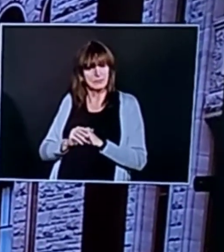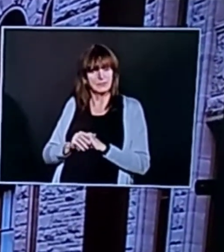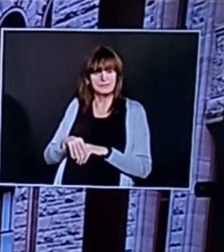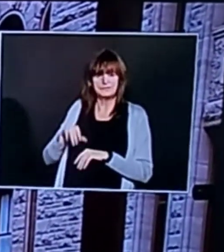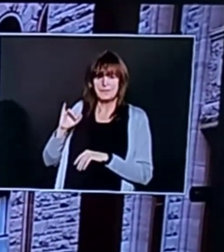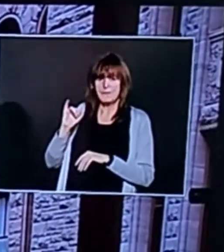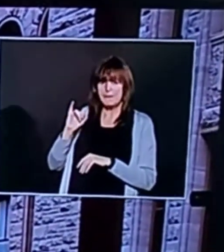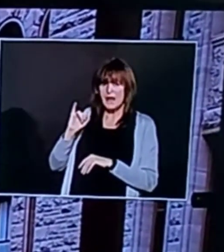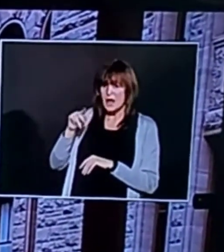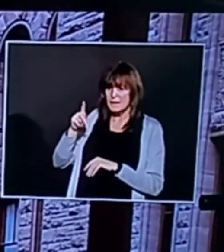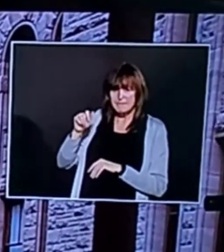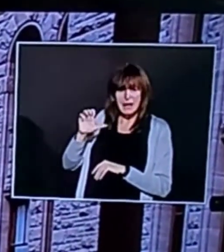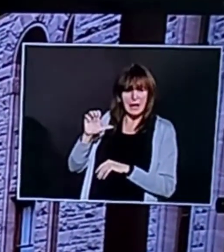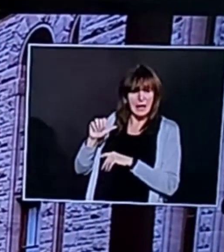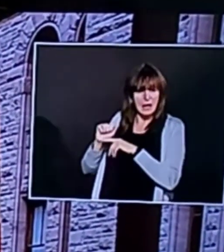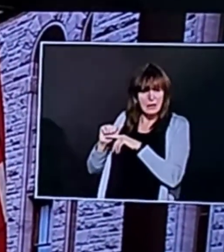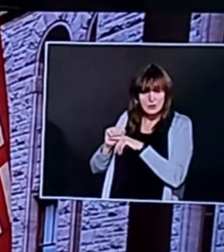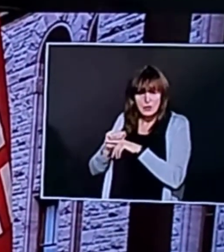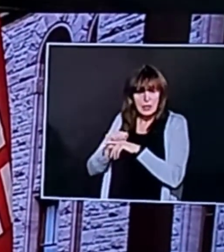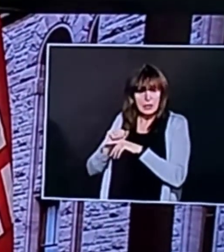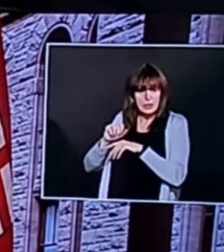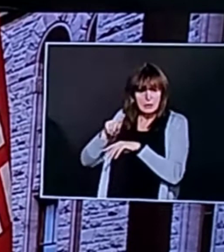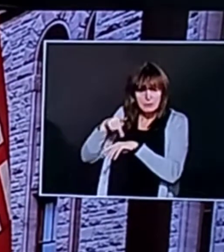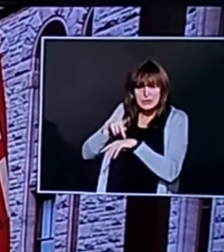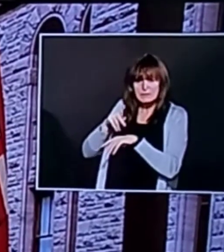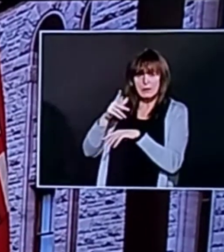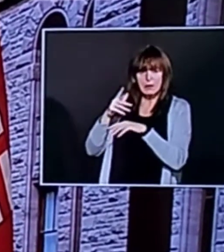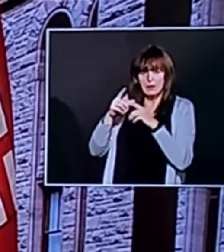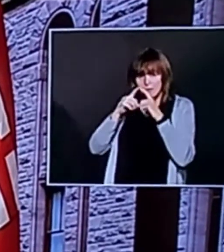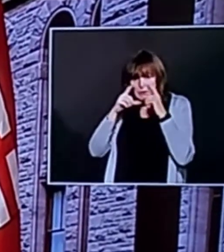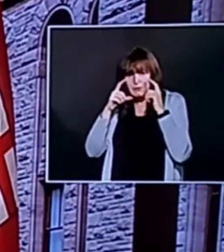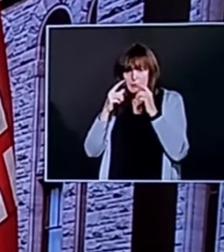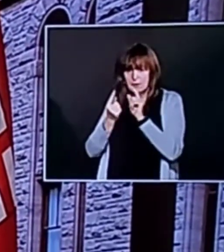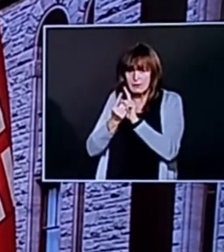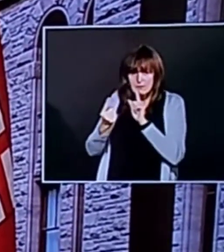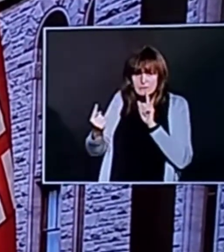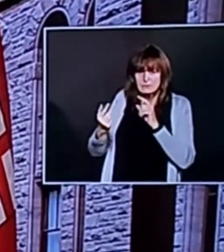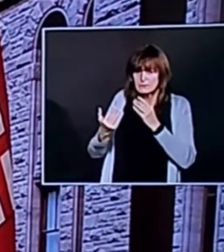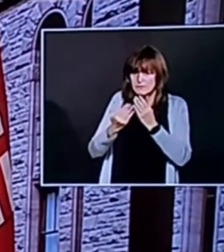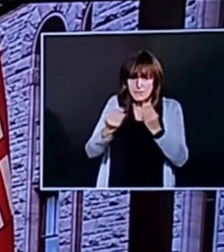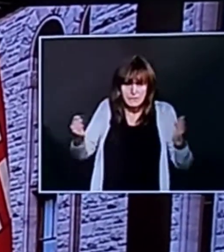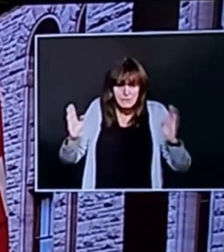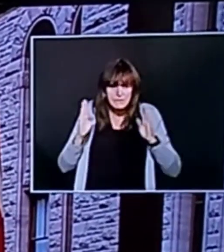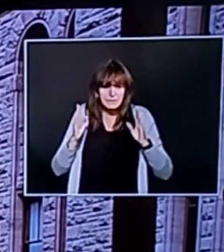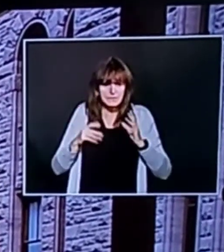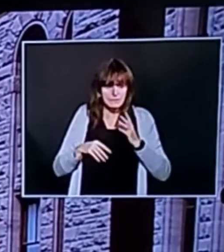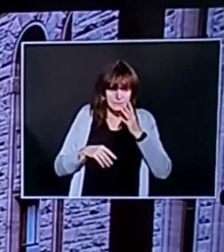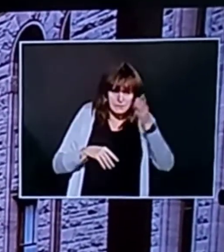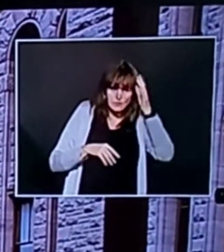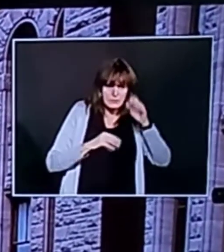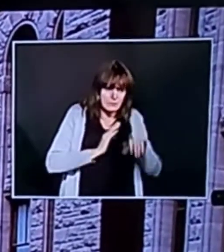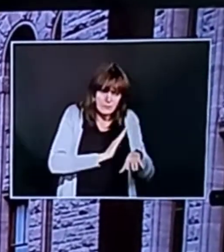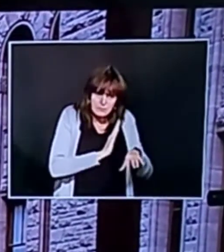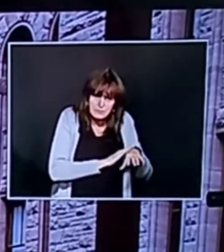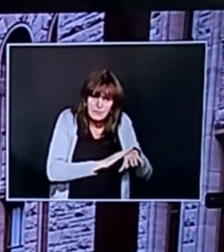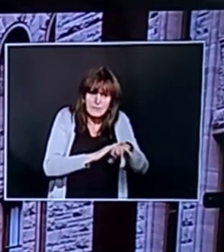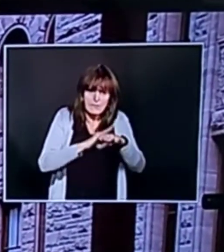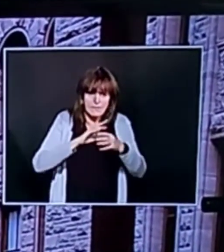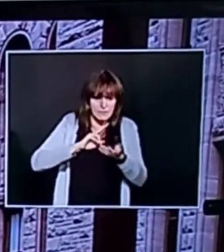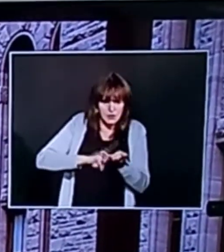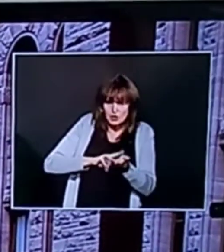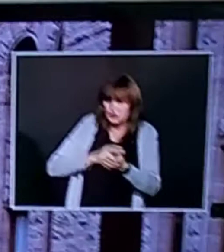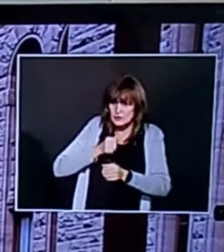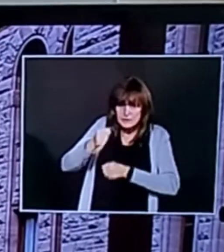-ordering masking distancing all the way through and talking to the parents we added public health nurses uh to the school system and that